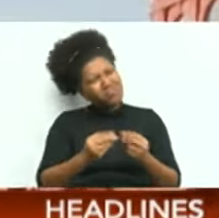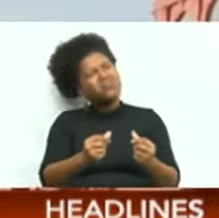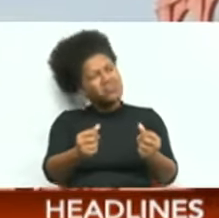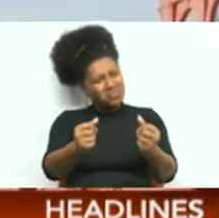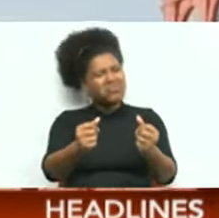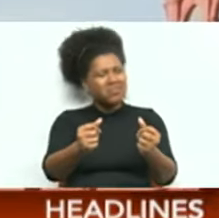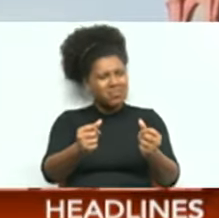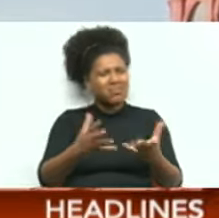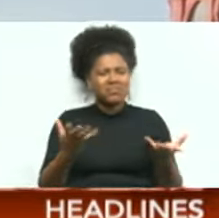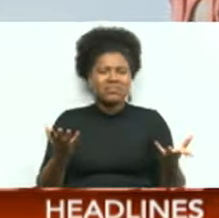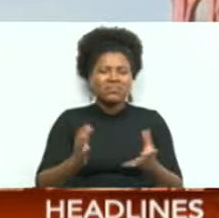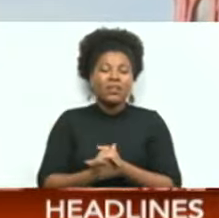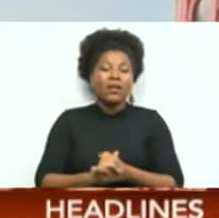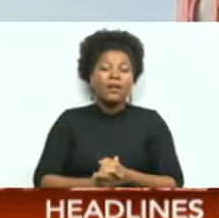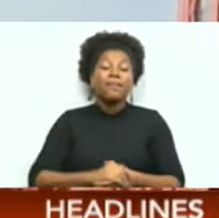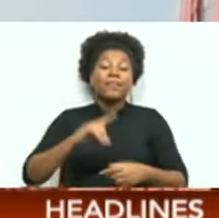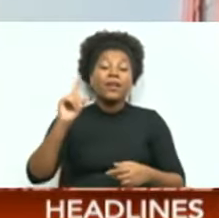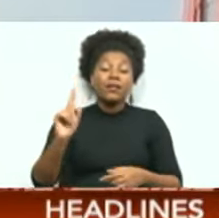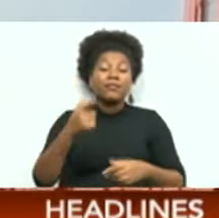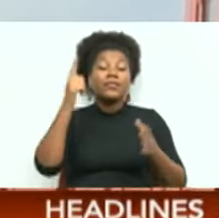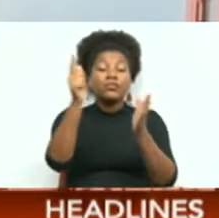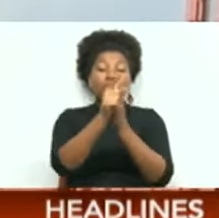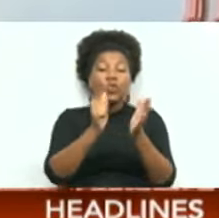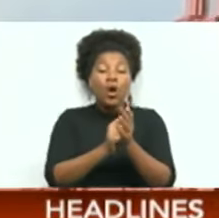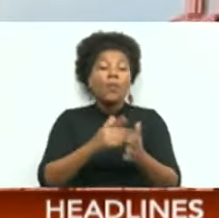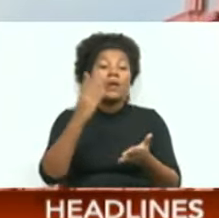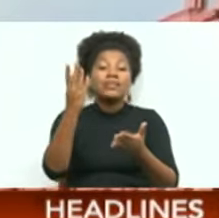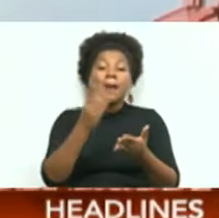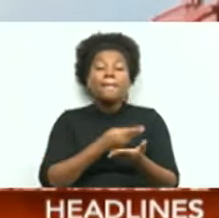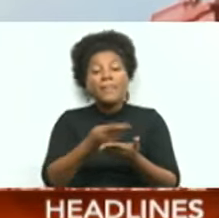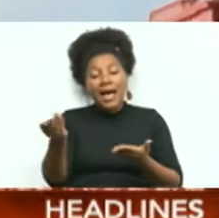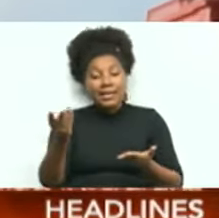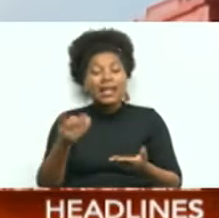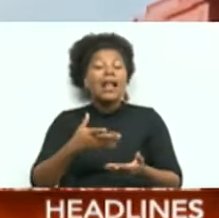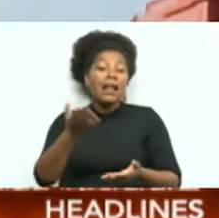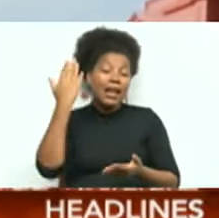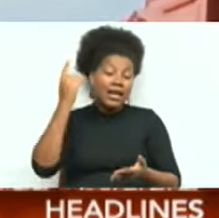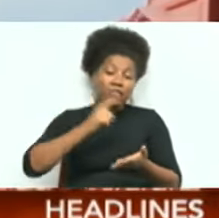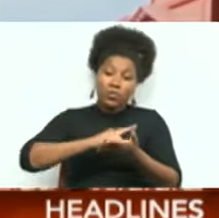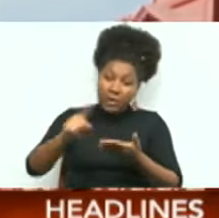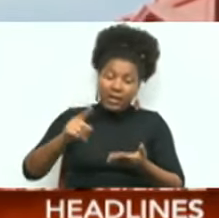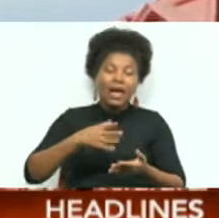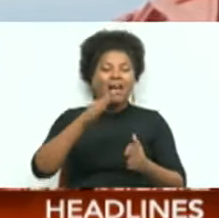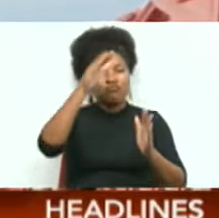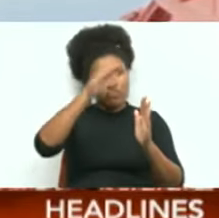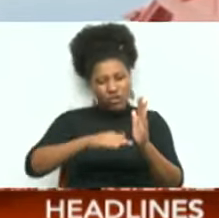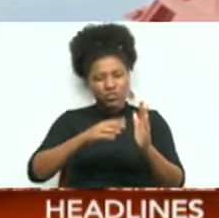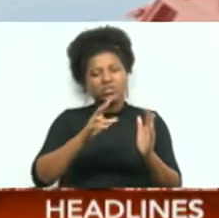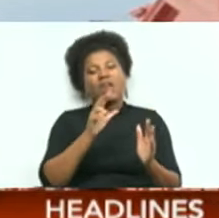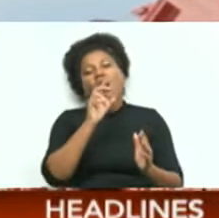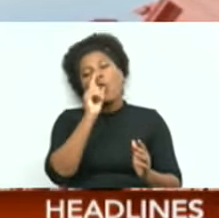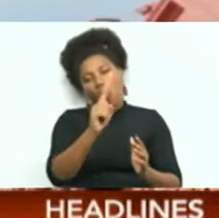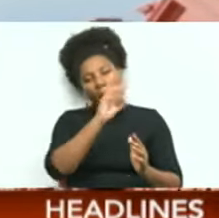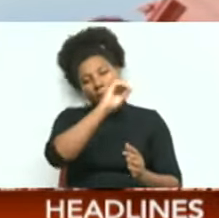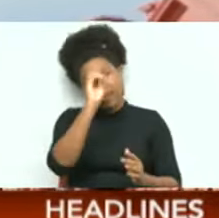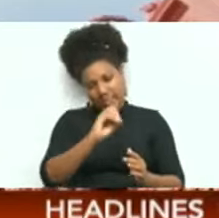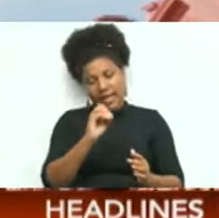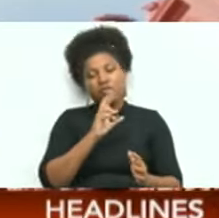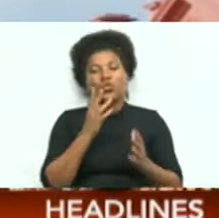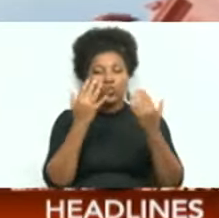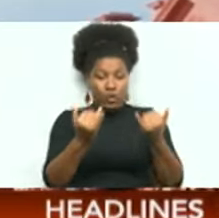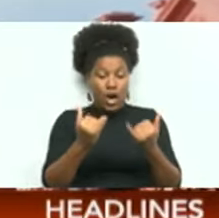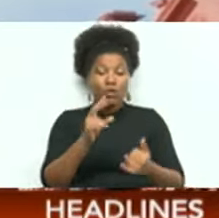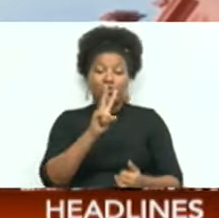This amendment bill was passed in the lower house last week and reduces the rate of taxation by one percent while extending the challenge